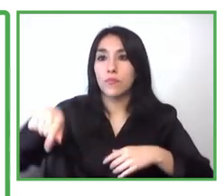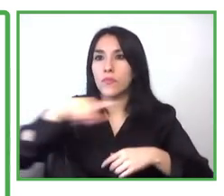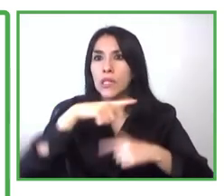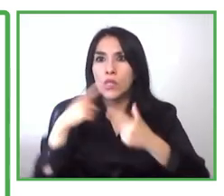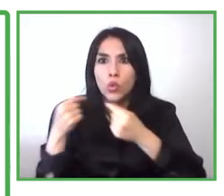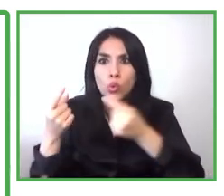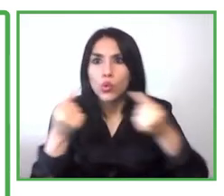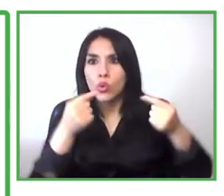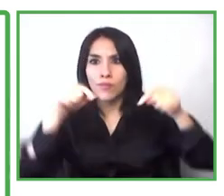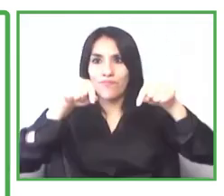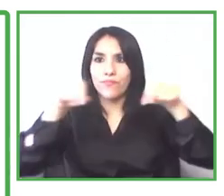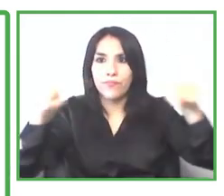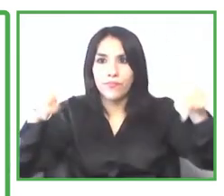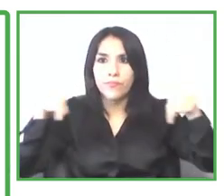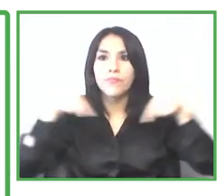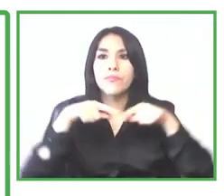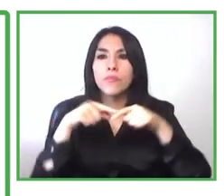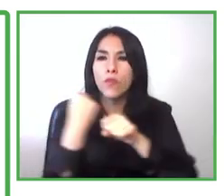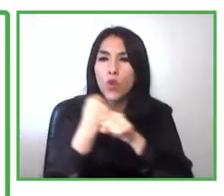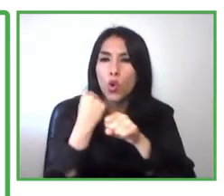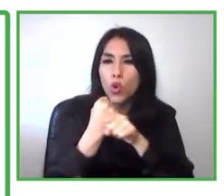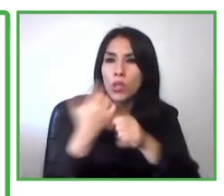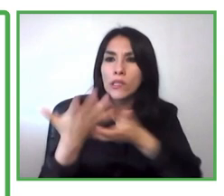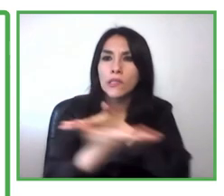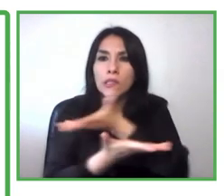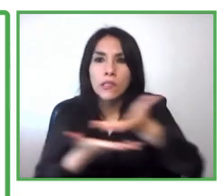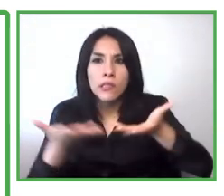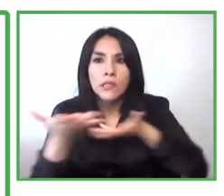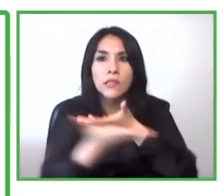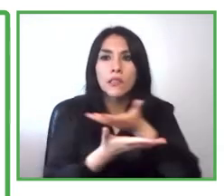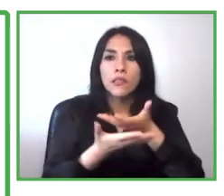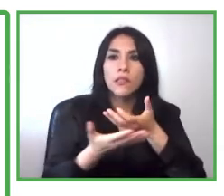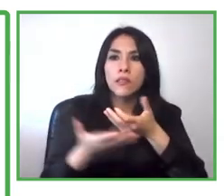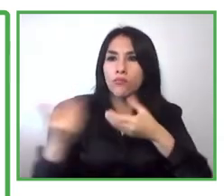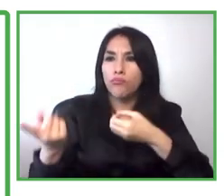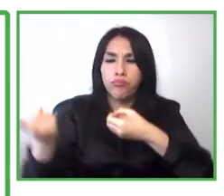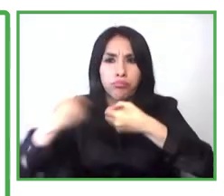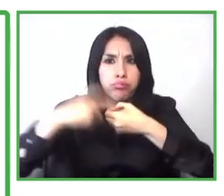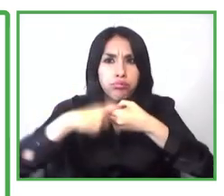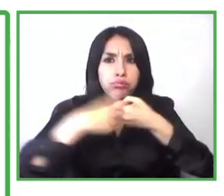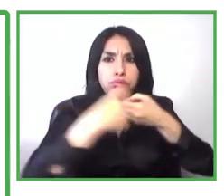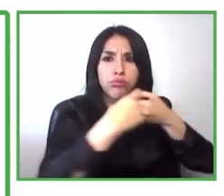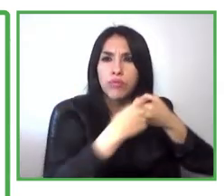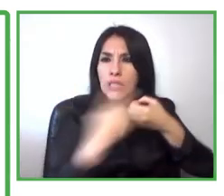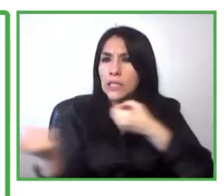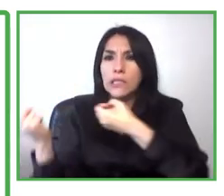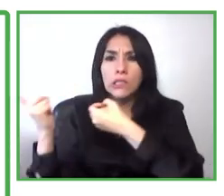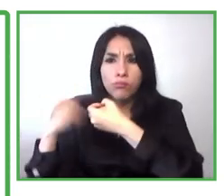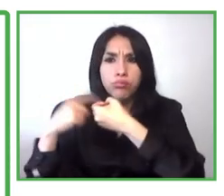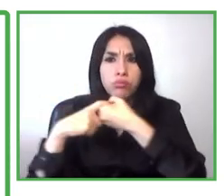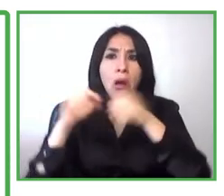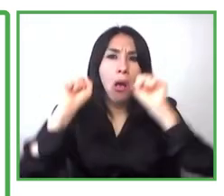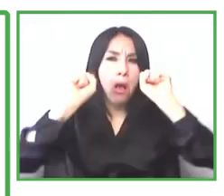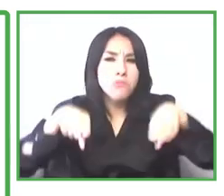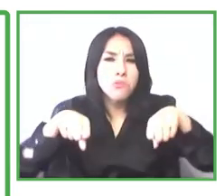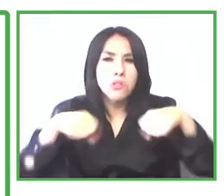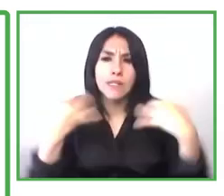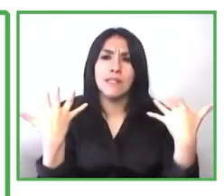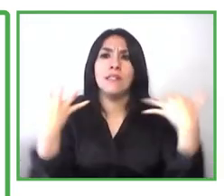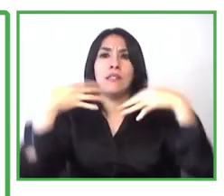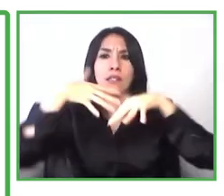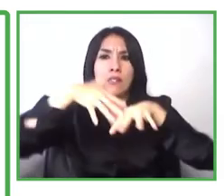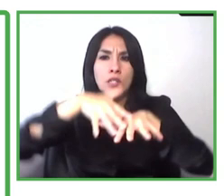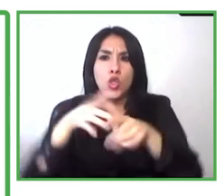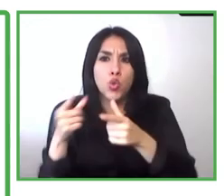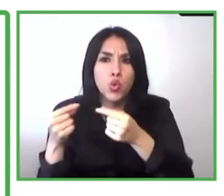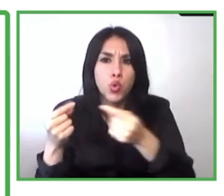accelerator program can come refine their business idea can be connected with business